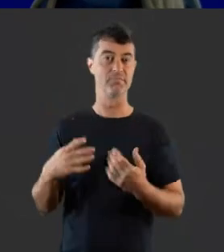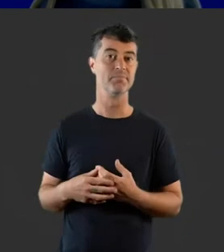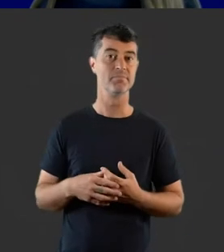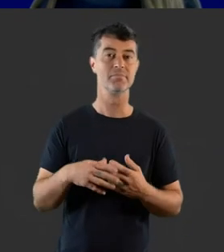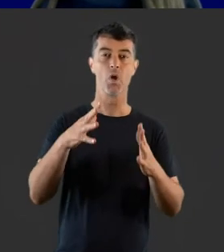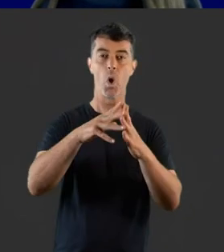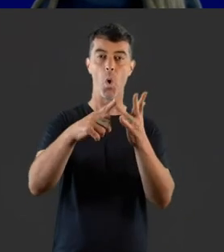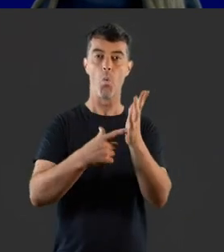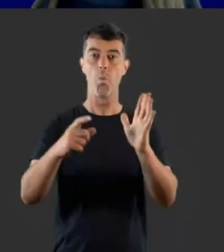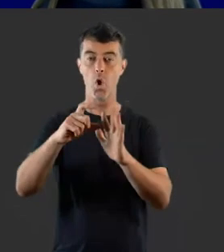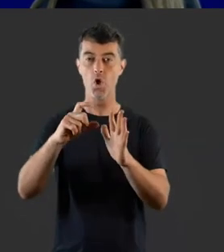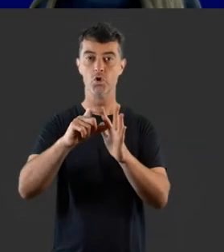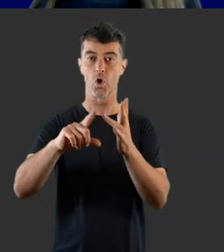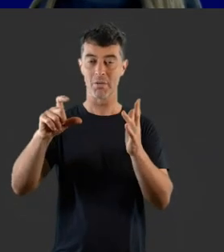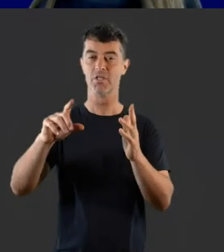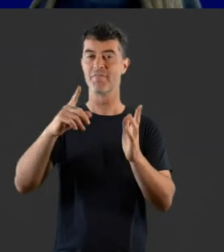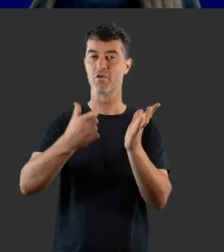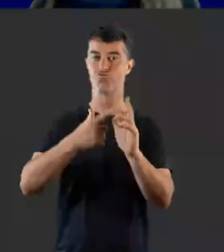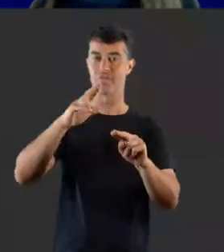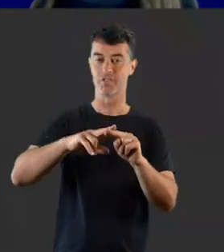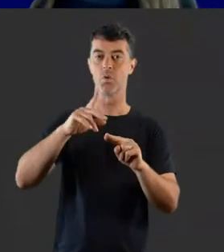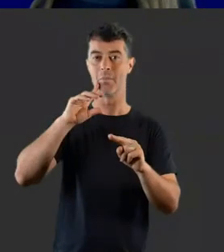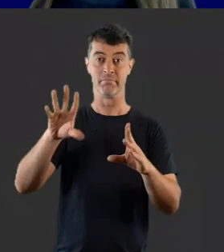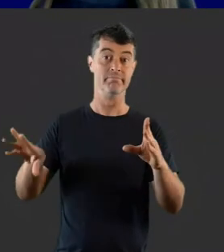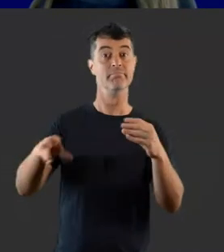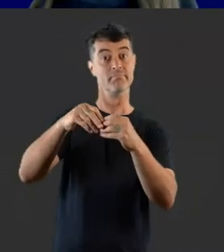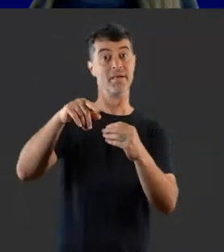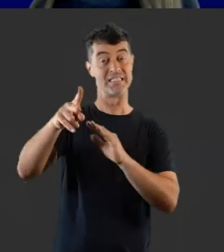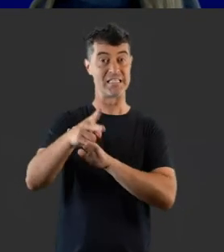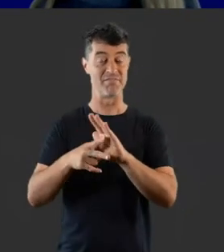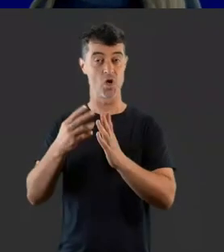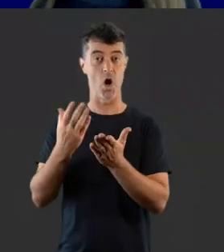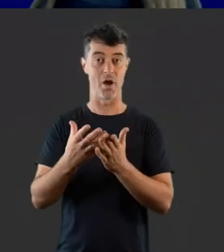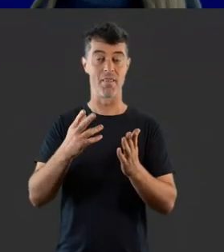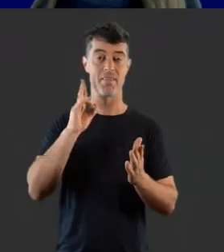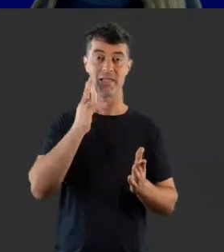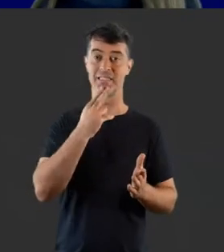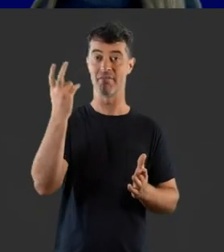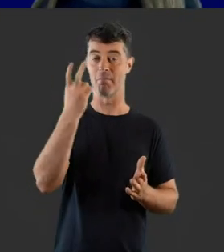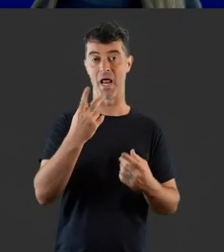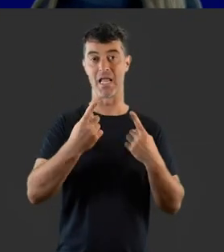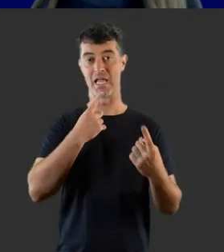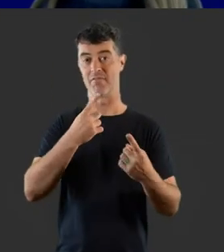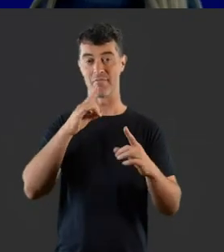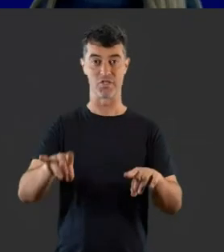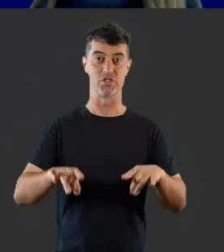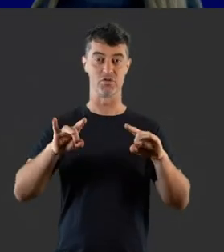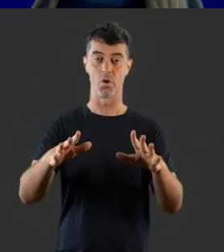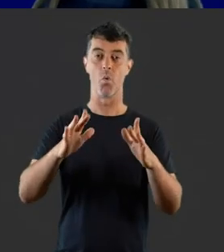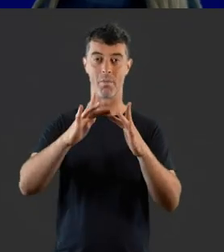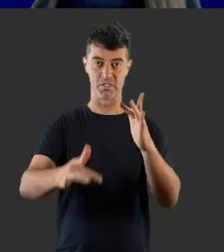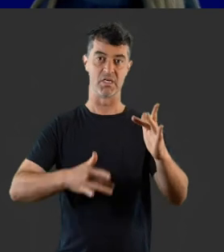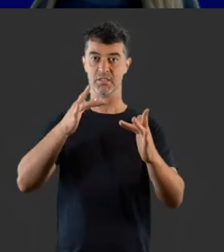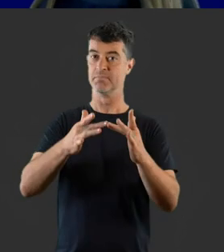eight slides. A word document of the references will also accompany this video on the